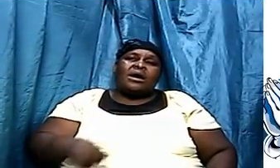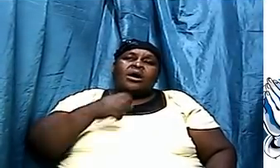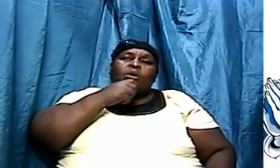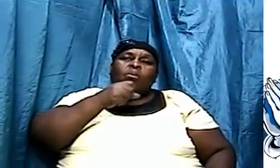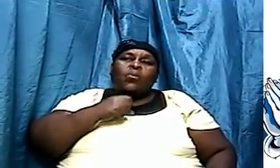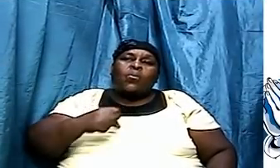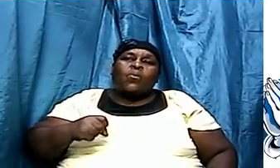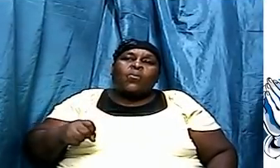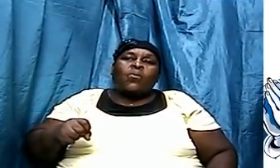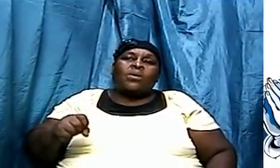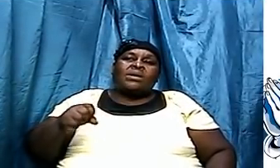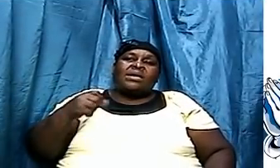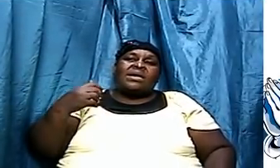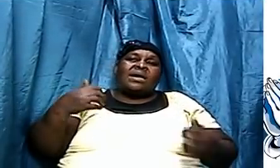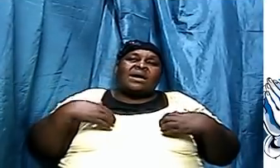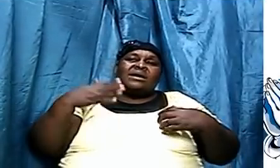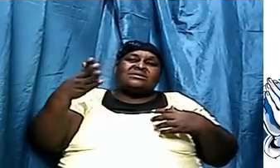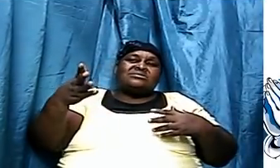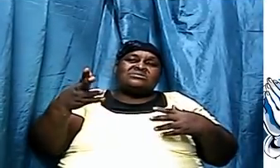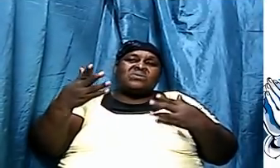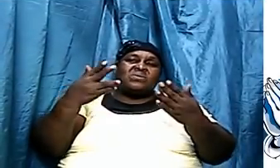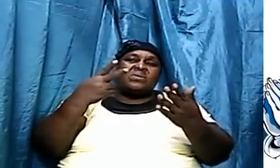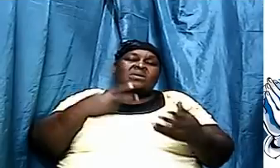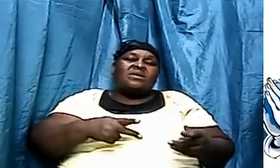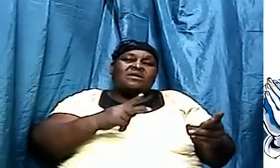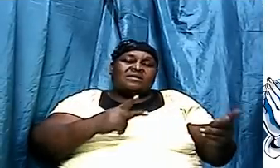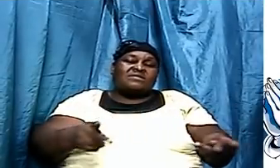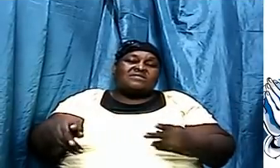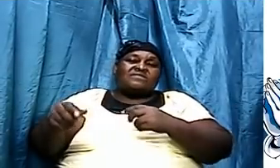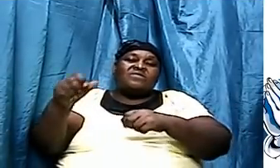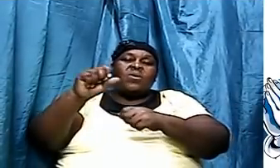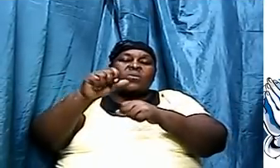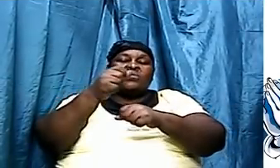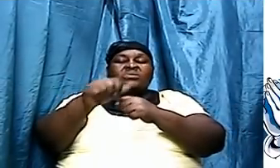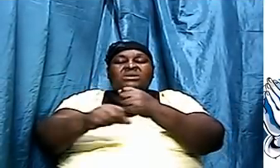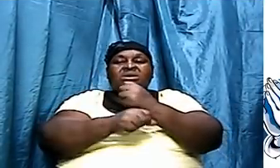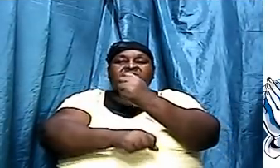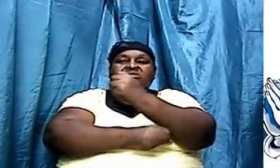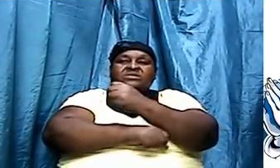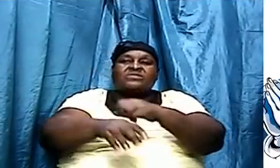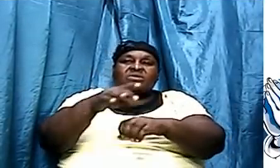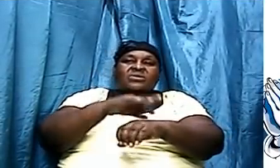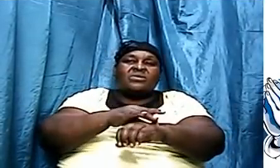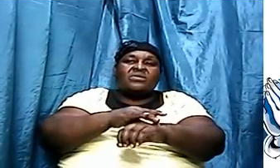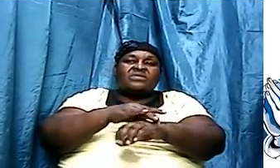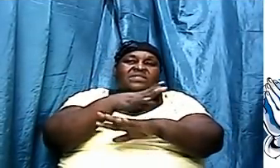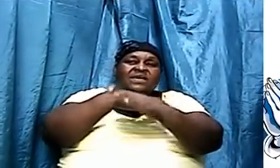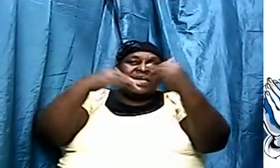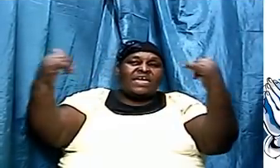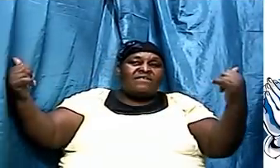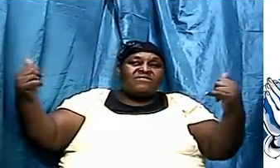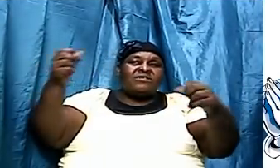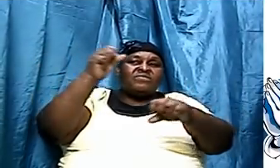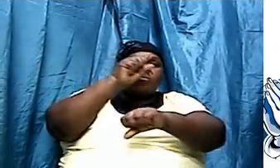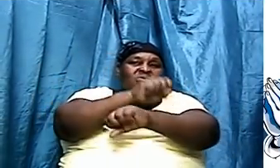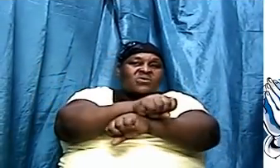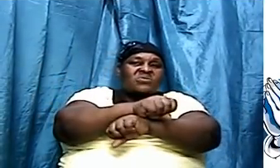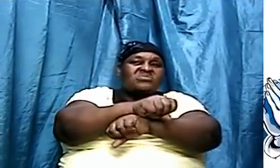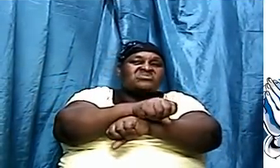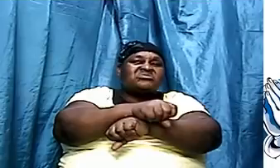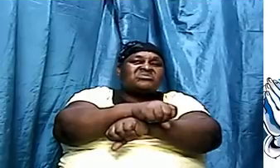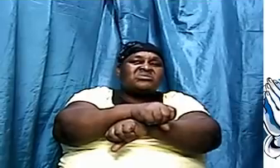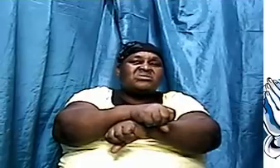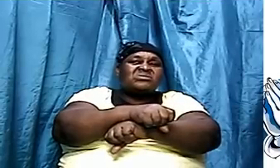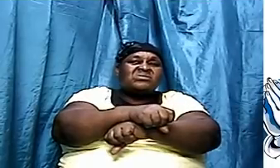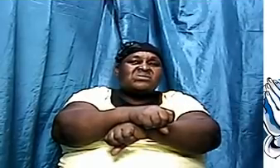hast thou laid the foundation of the earth and the heavens are the works of thy hand so he's talking about God they shall